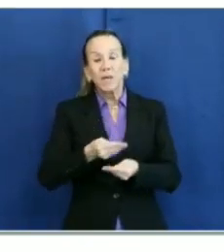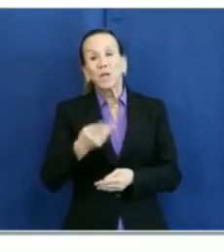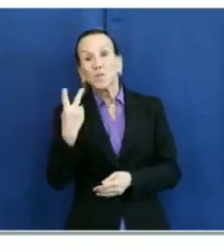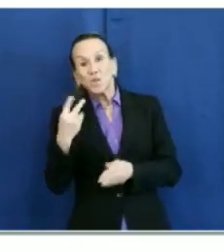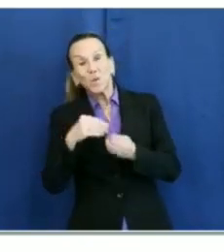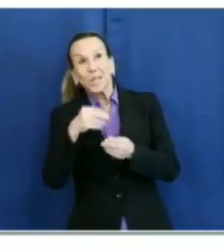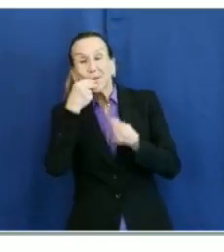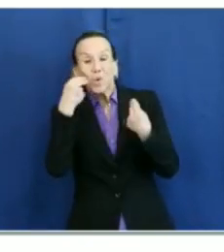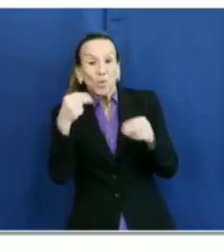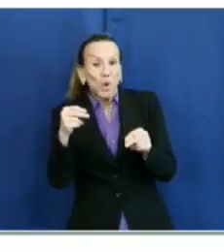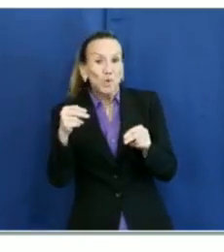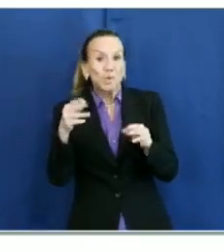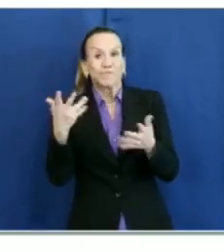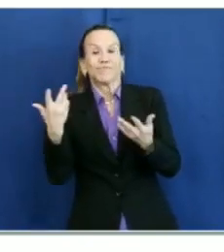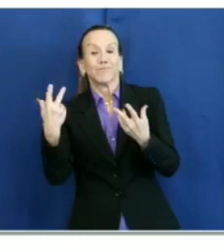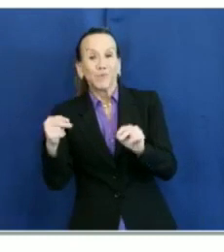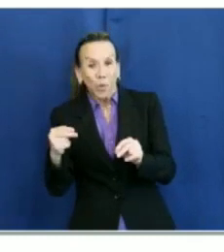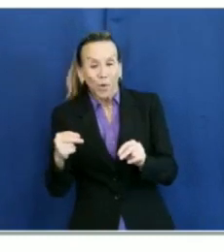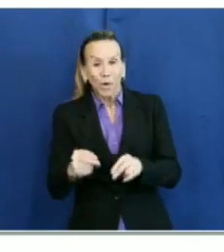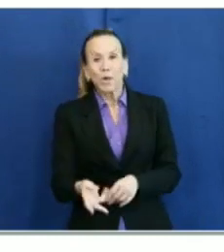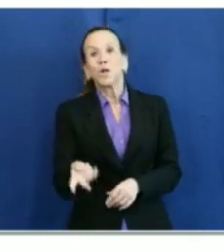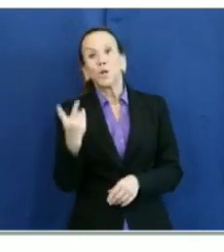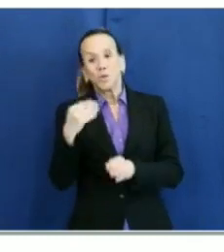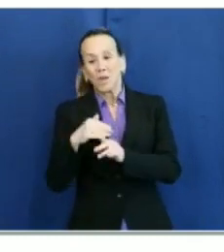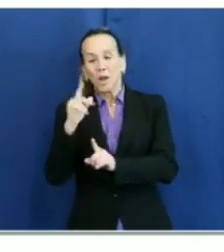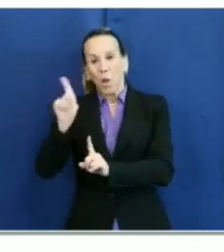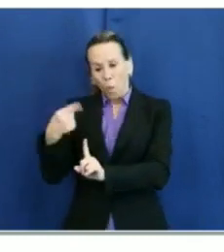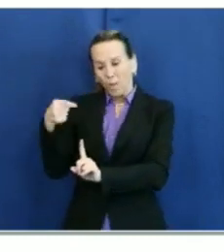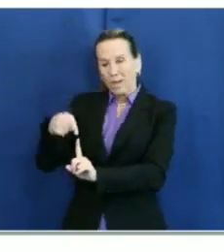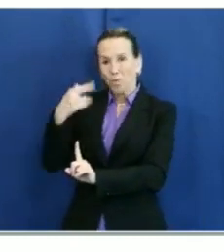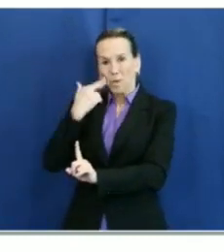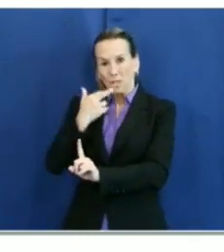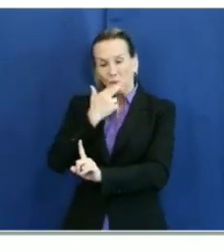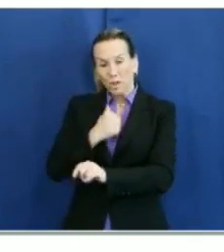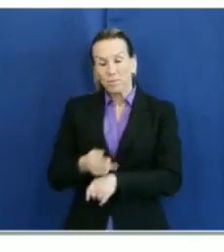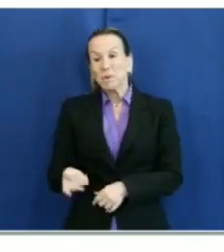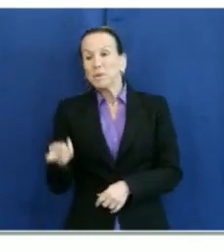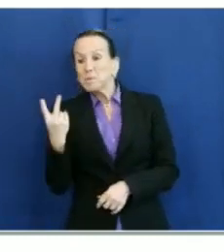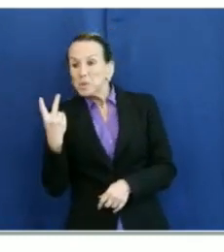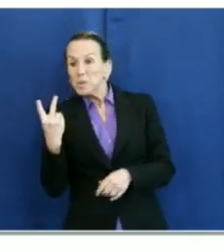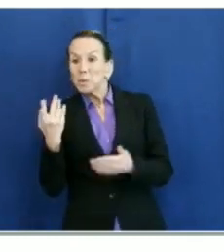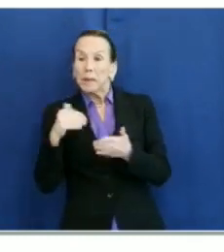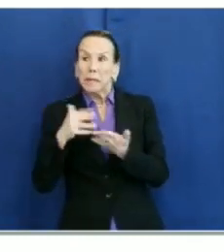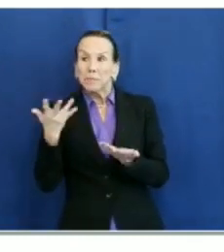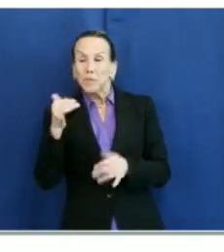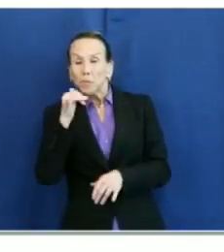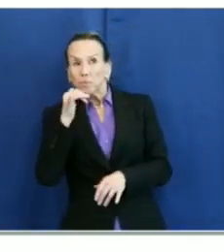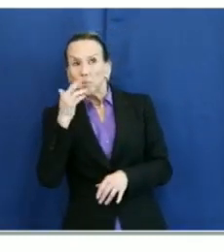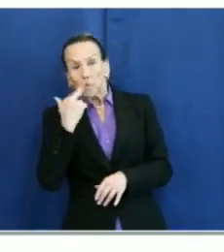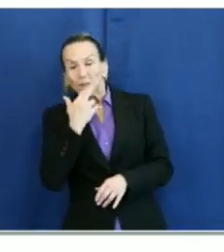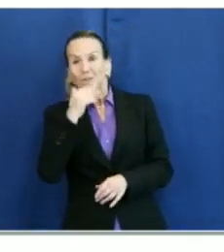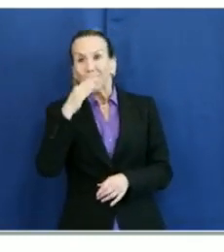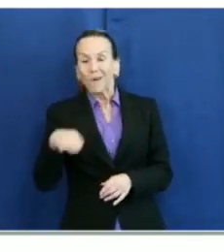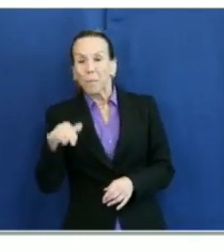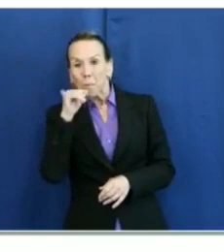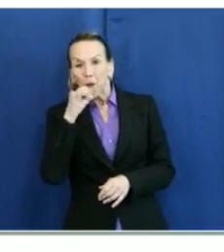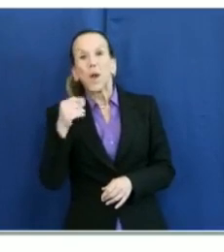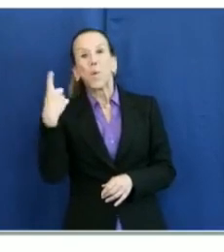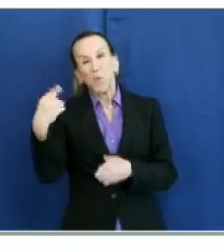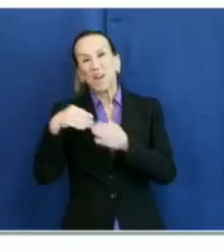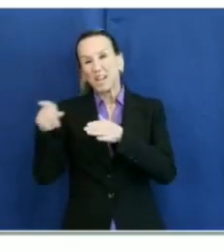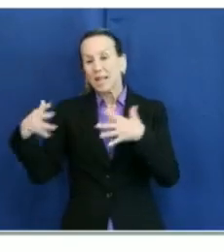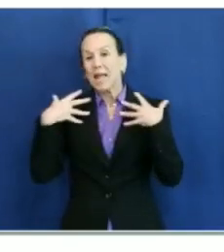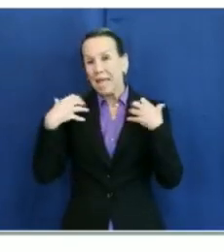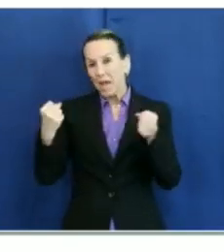slash retail locations, two in restaurants only, two in restaurants slash bars, and one in a healthcare